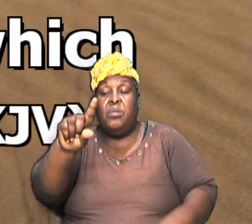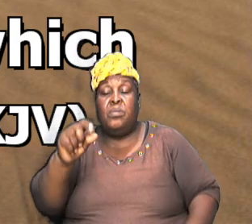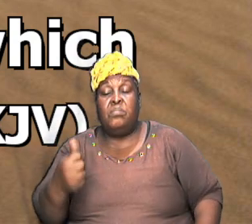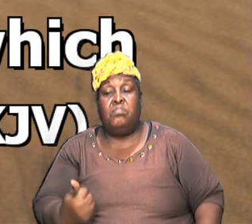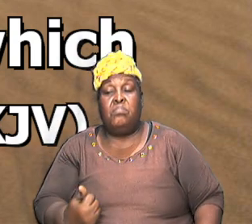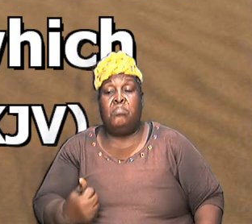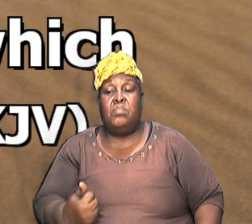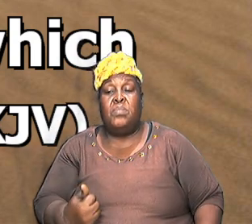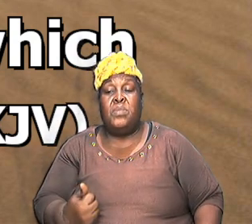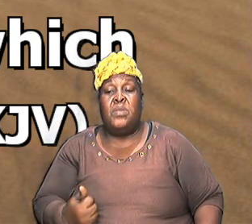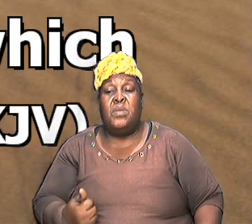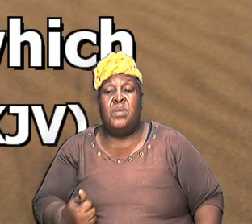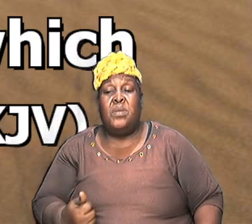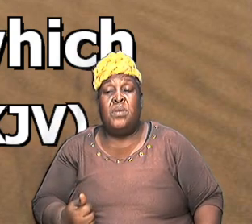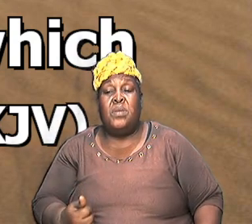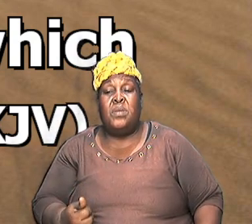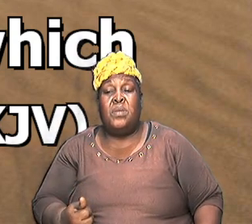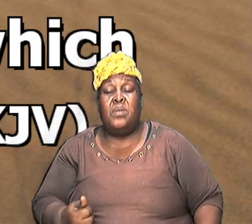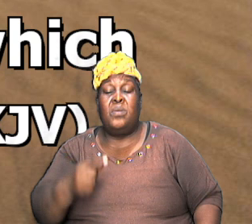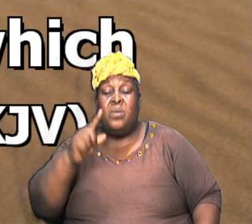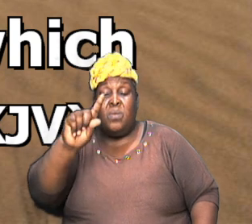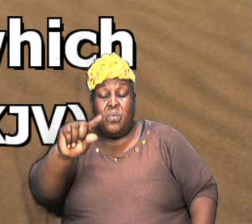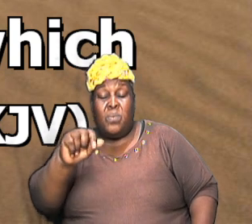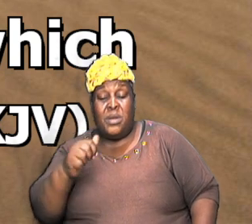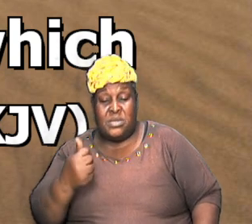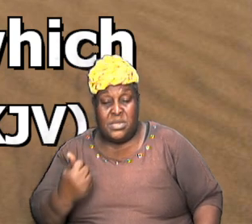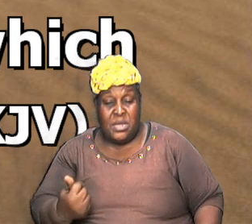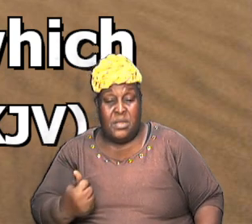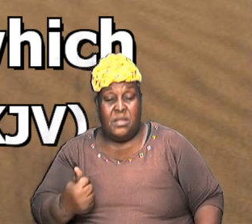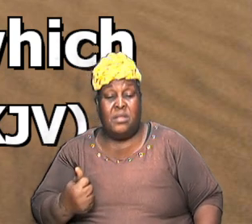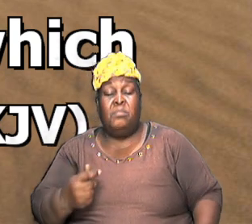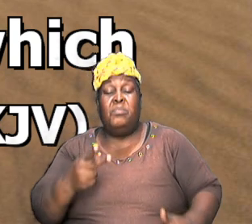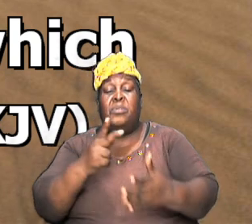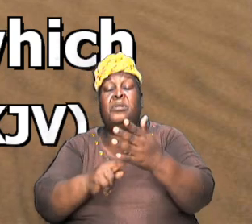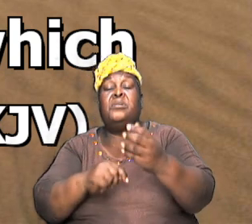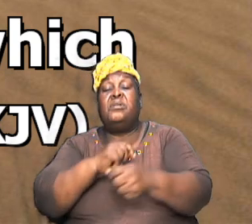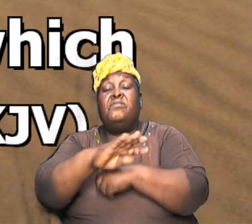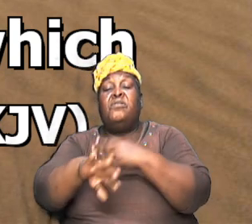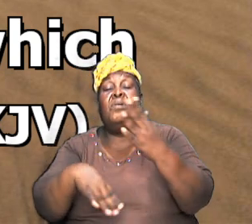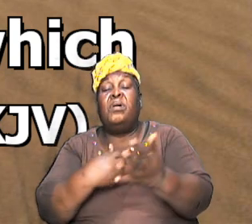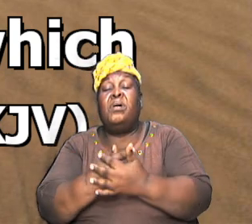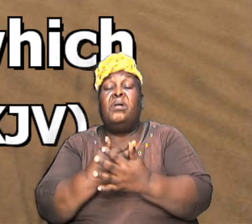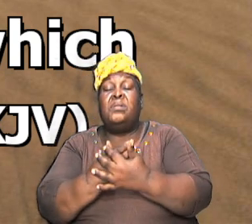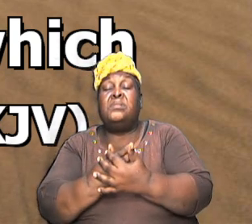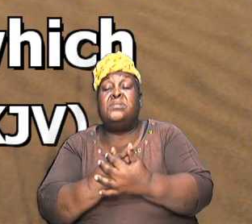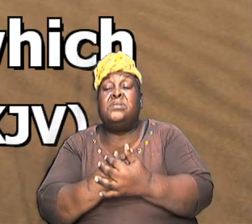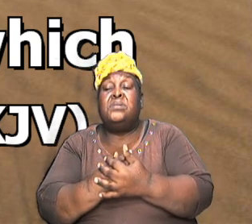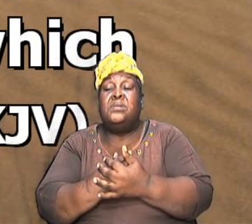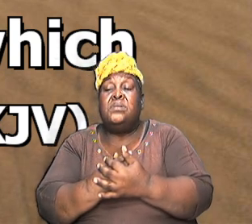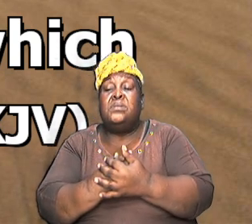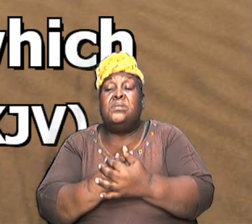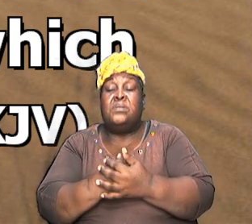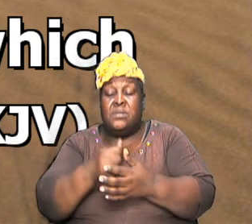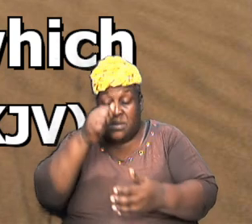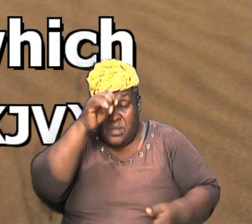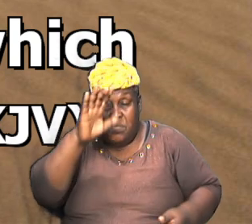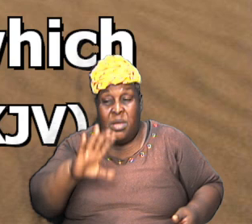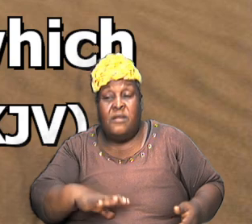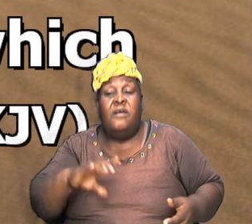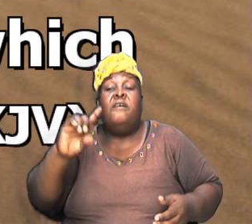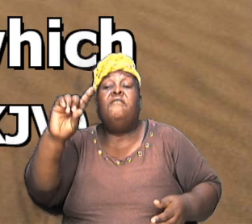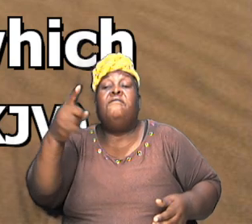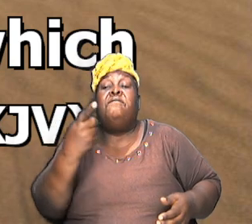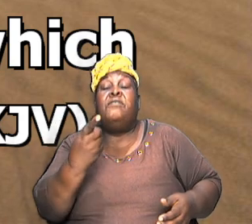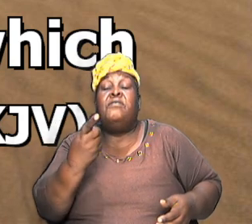so Abraham now gave him a tenth part of all a tithe Abraham now gave tithe to this man first